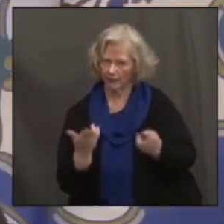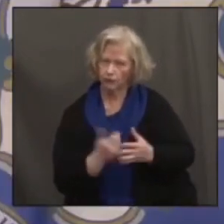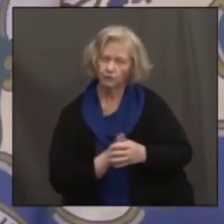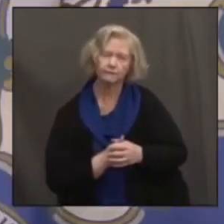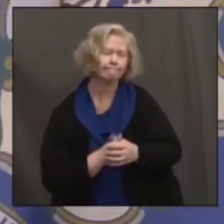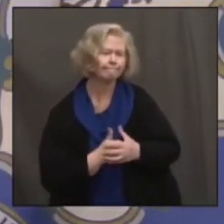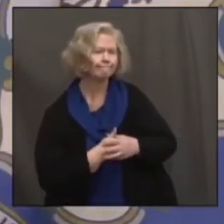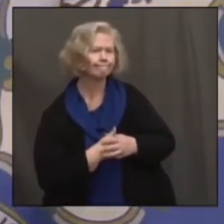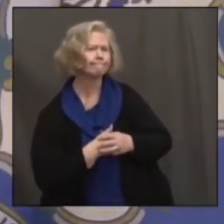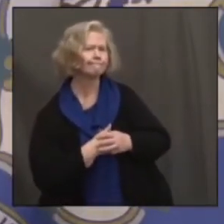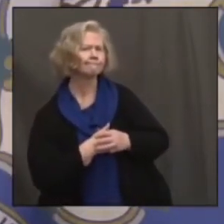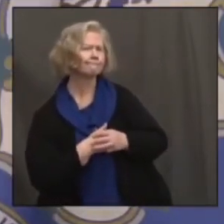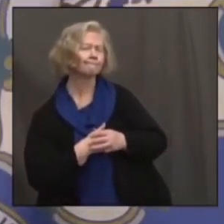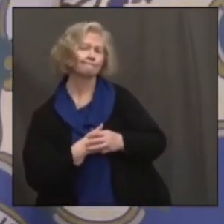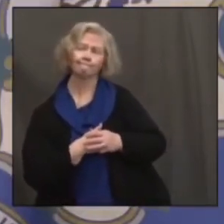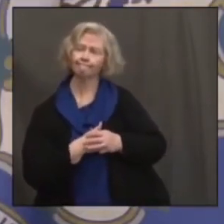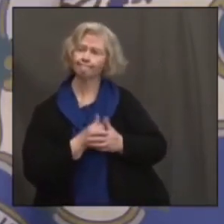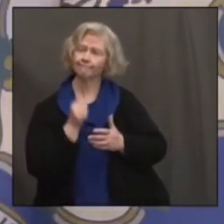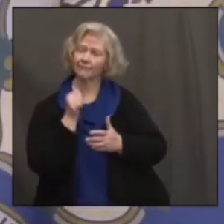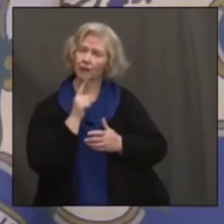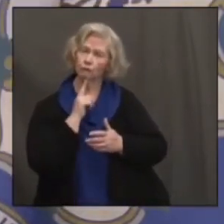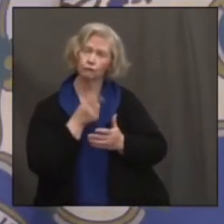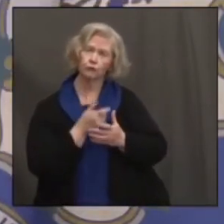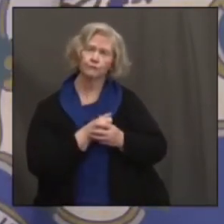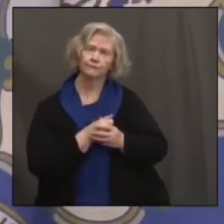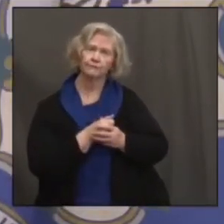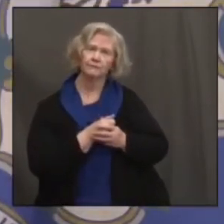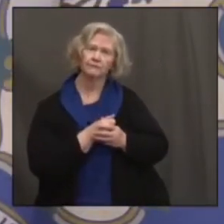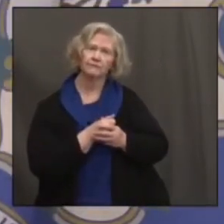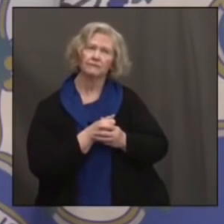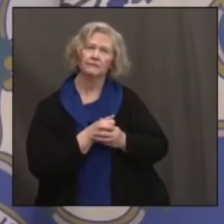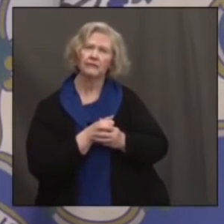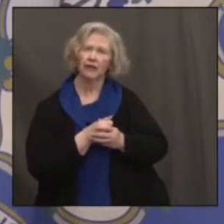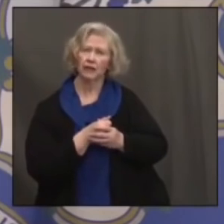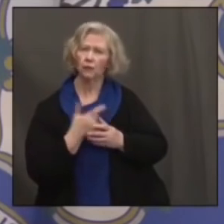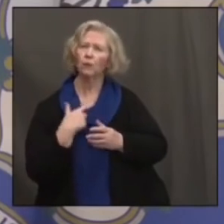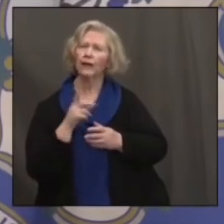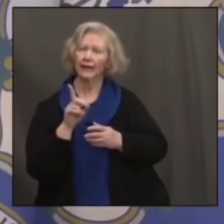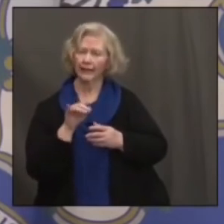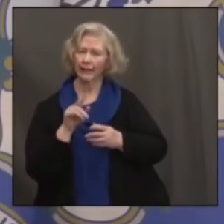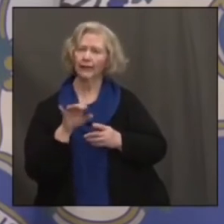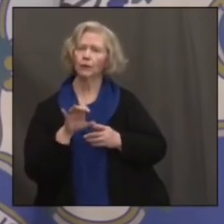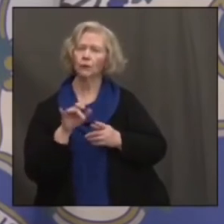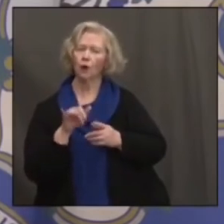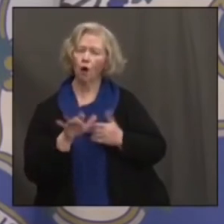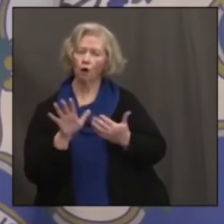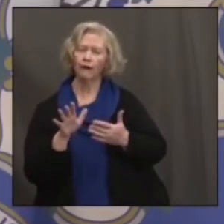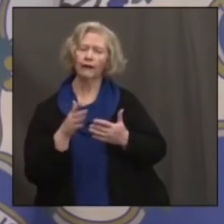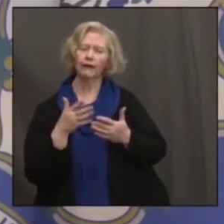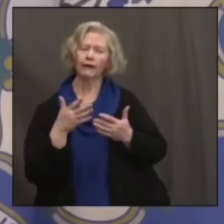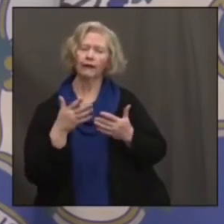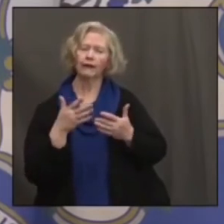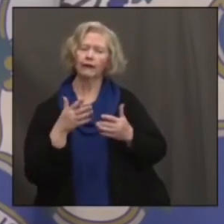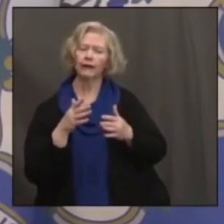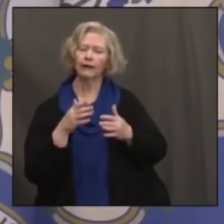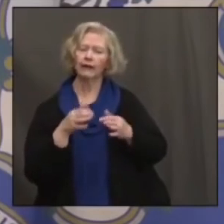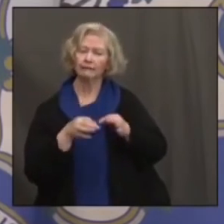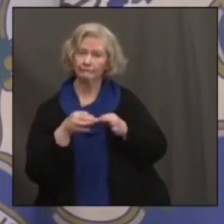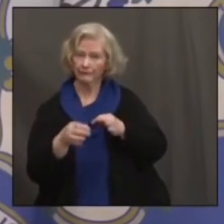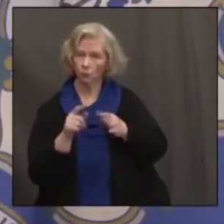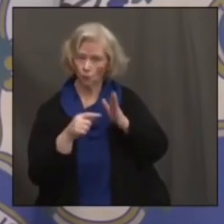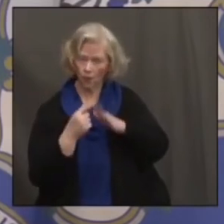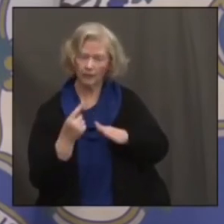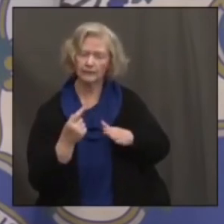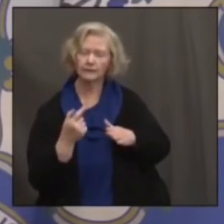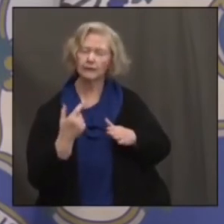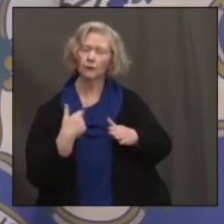I'm not sure what changed, but we've continued this once, you know, through the committee process. And she just thought if we can